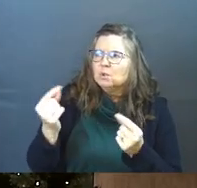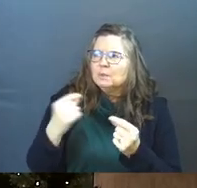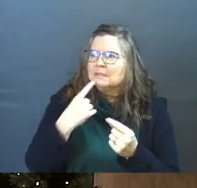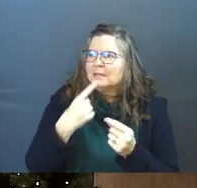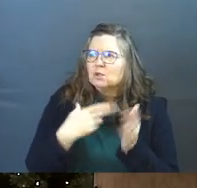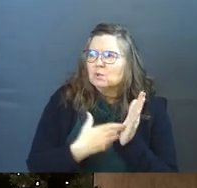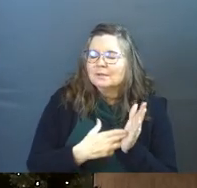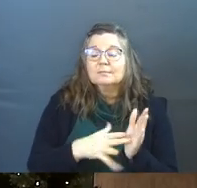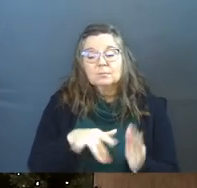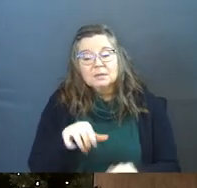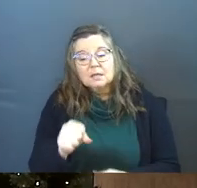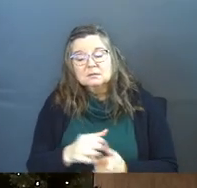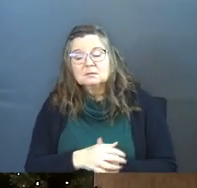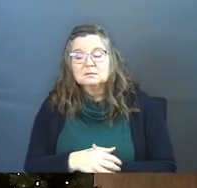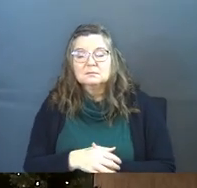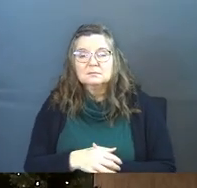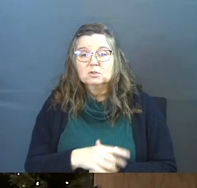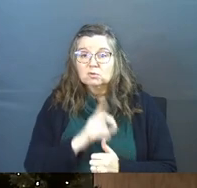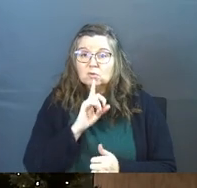been doing was speaking the truth. Yes?